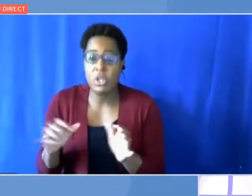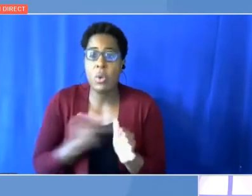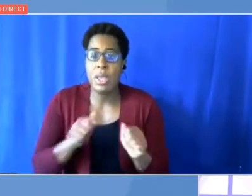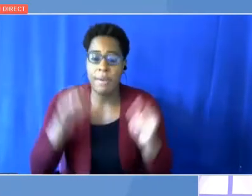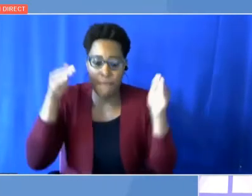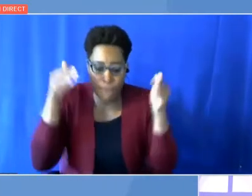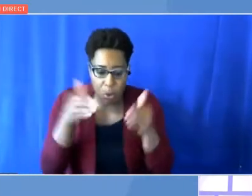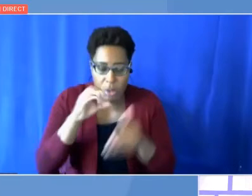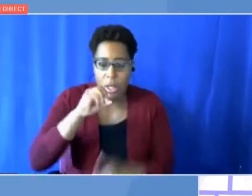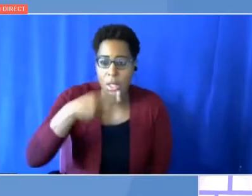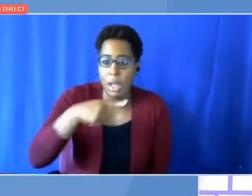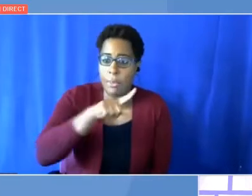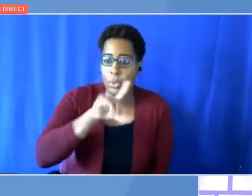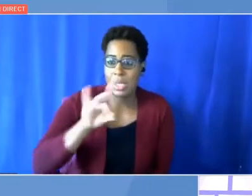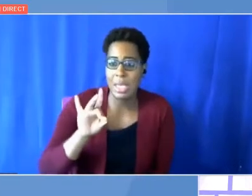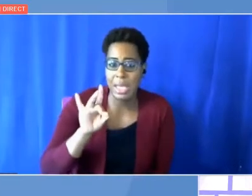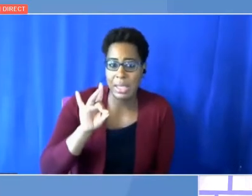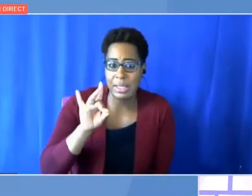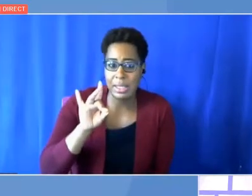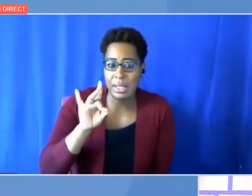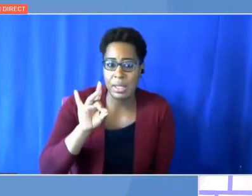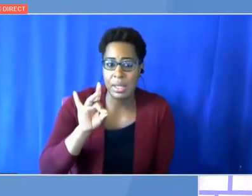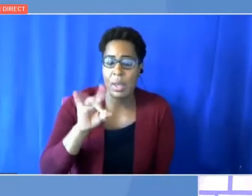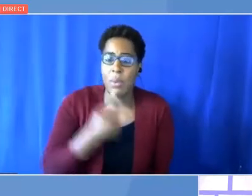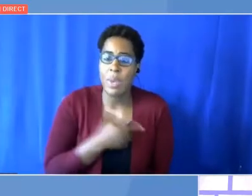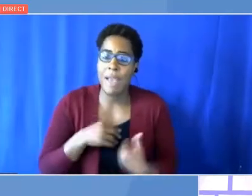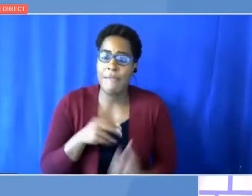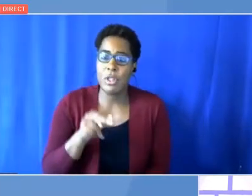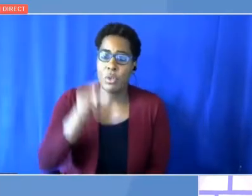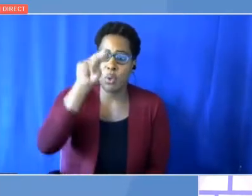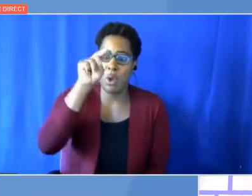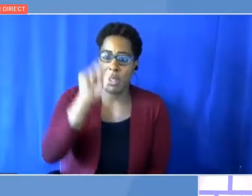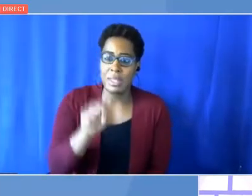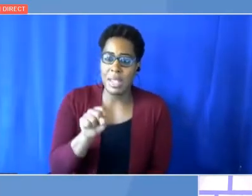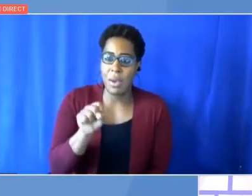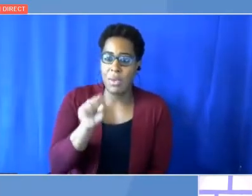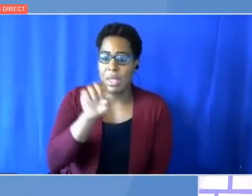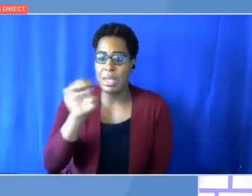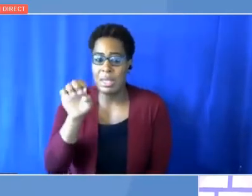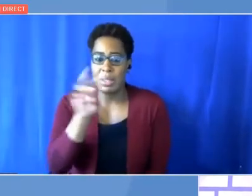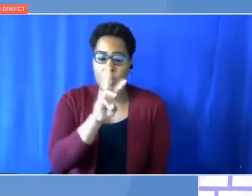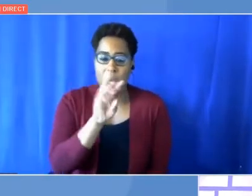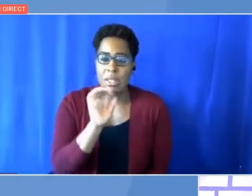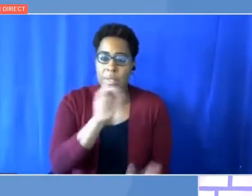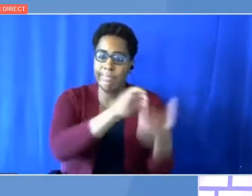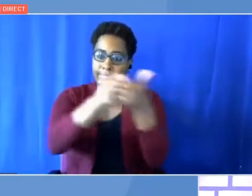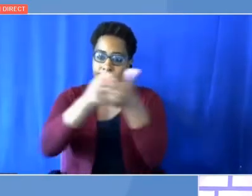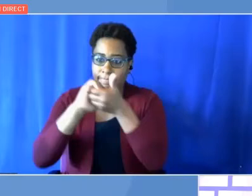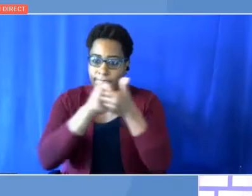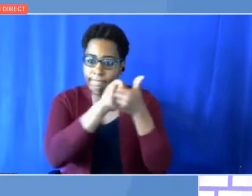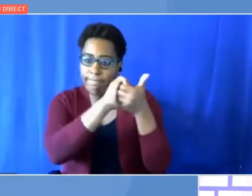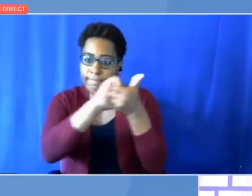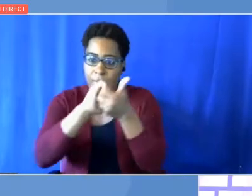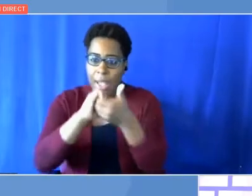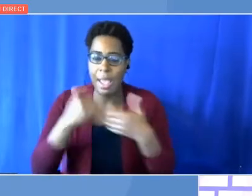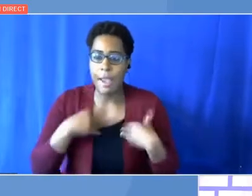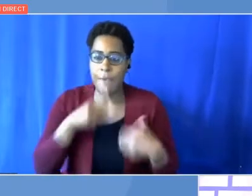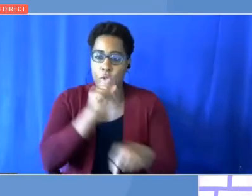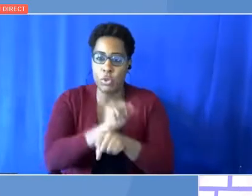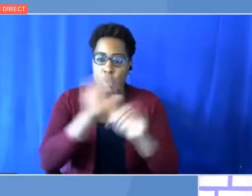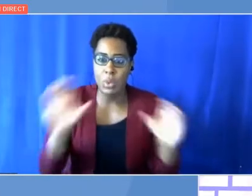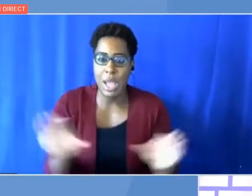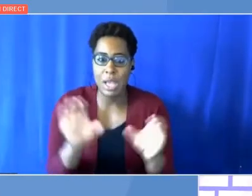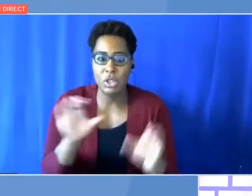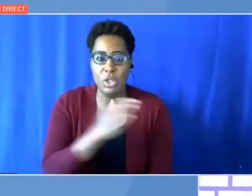having the north, south, east, and west join together in action. So, please, think about action. Not